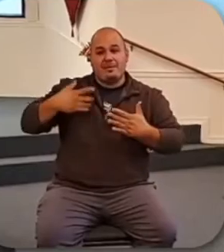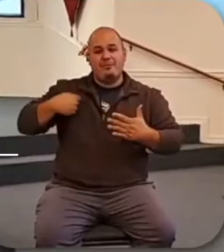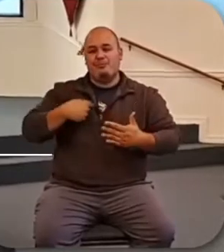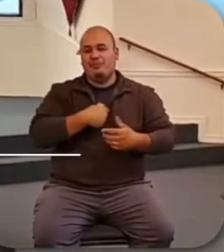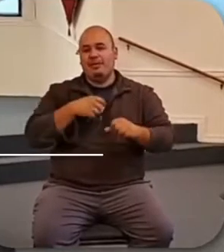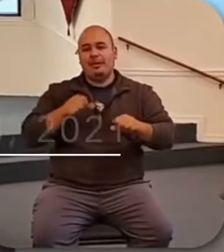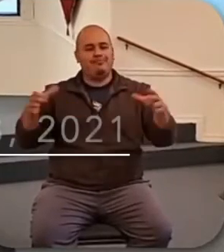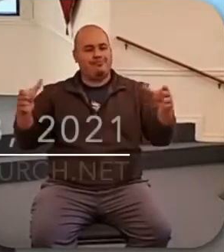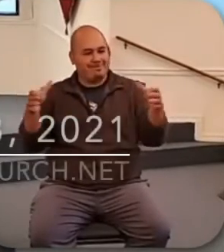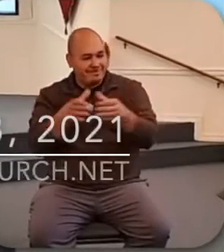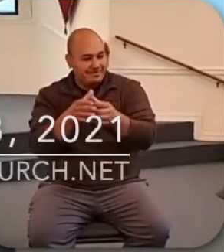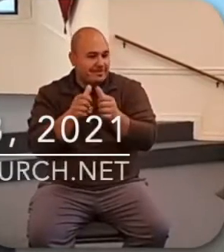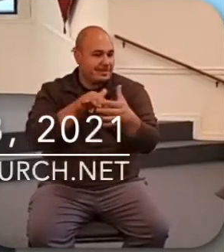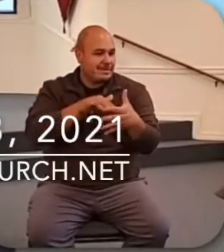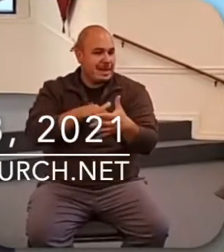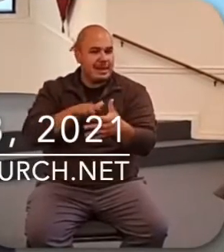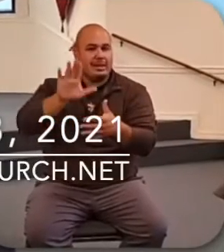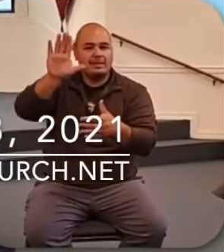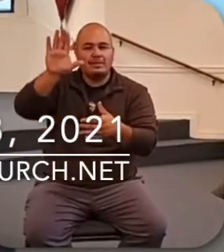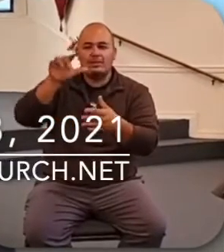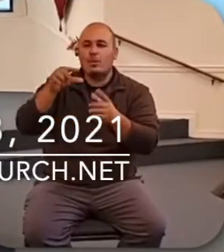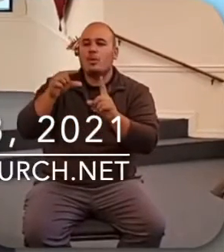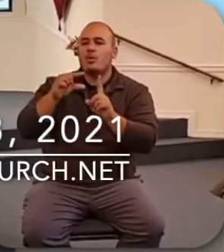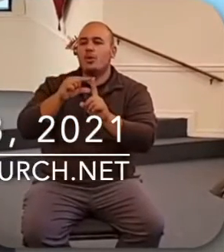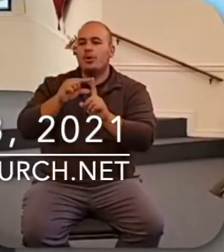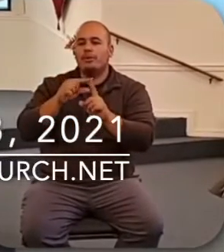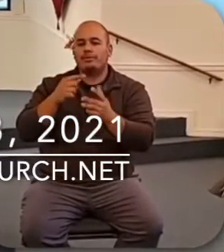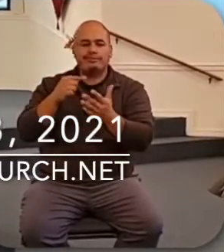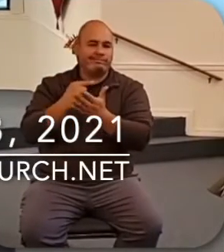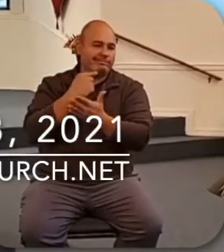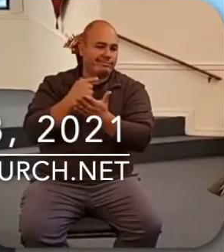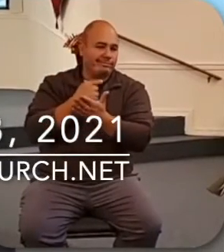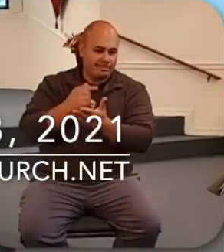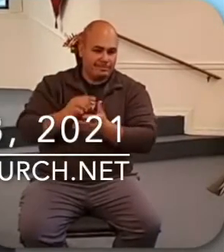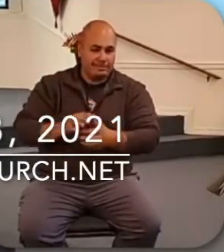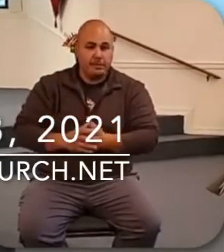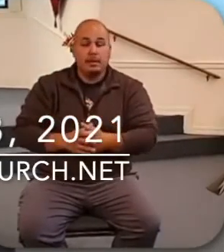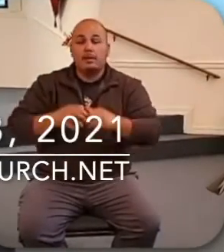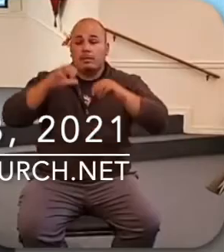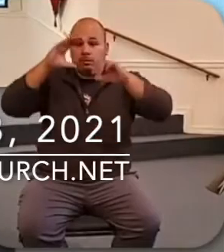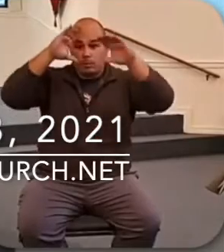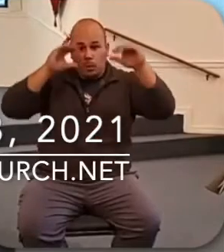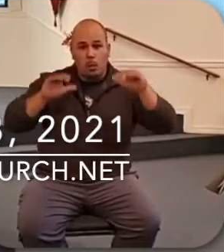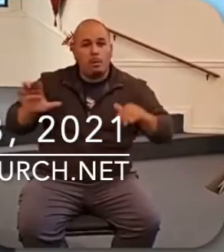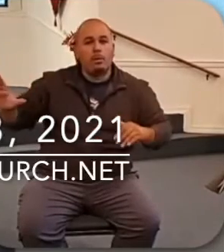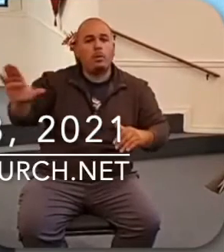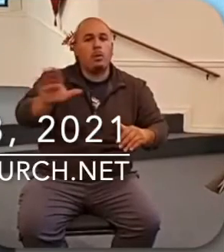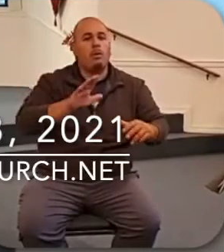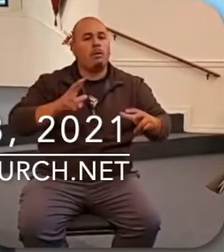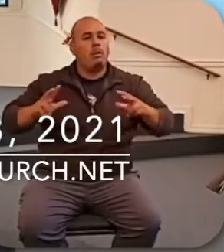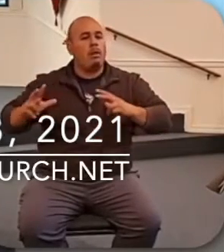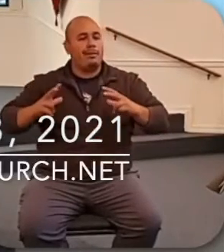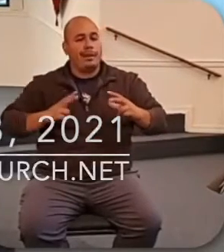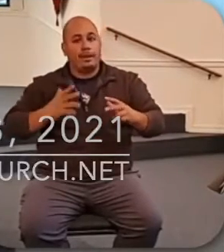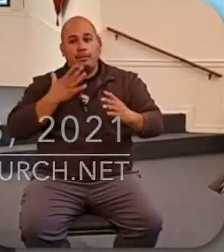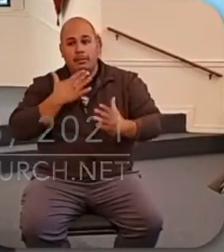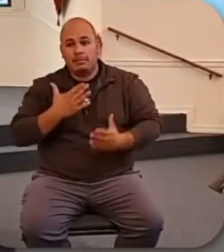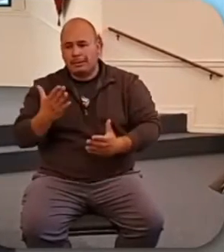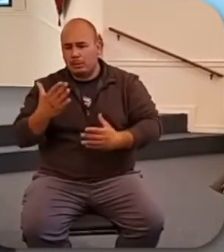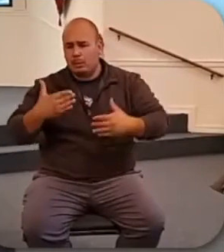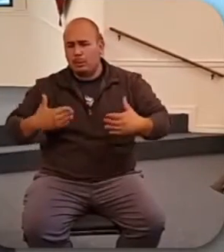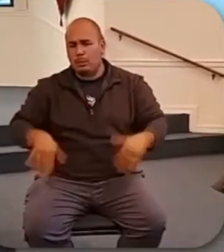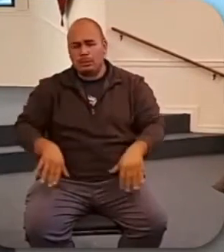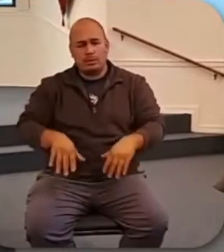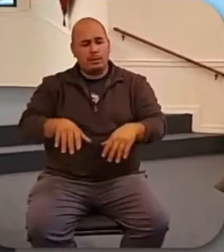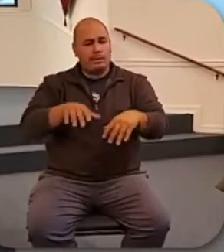I hope you had a good Thanksgiving holiday, a peaceful one and a blessed one in some way. You know, the Thanksgiving holiday offers